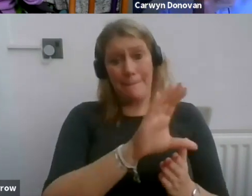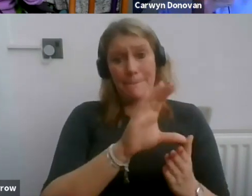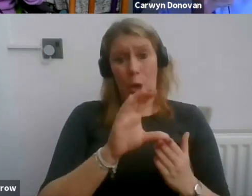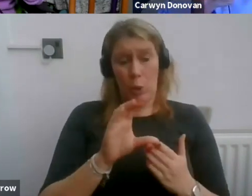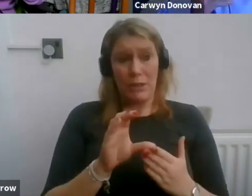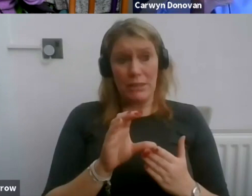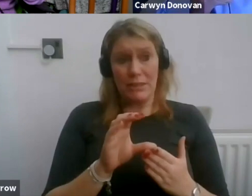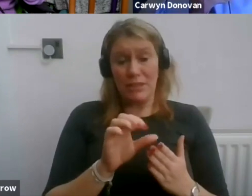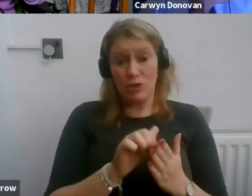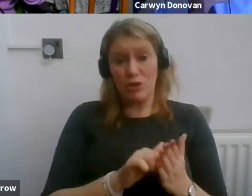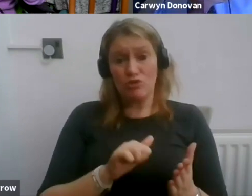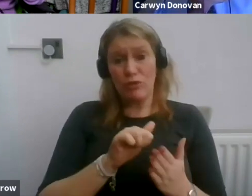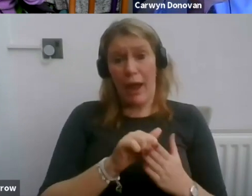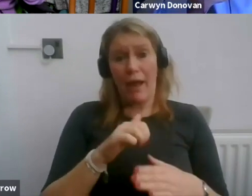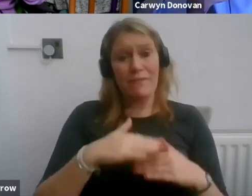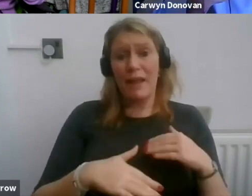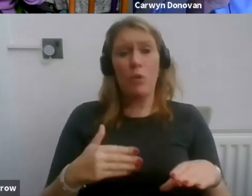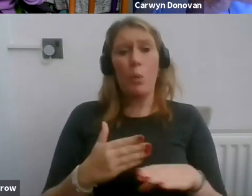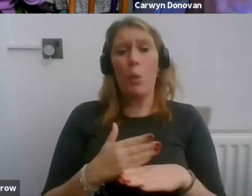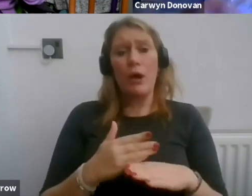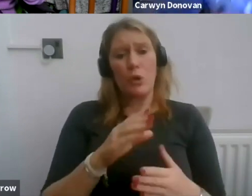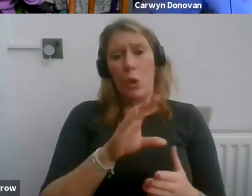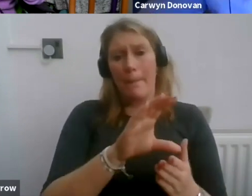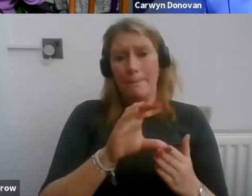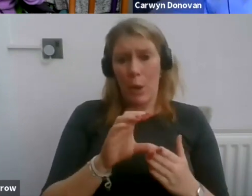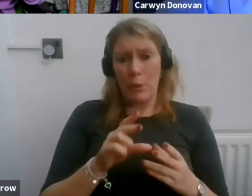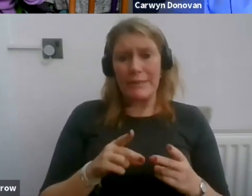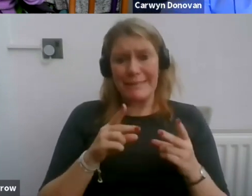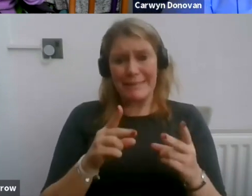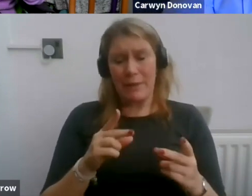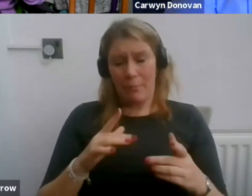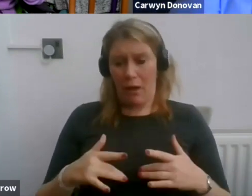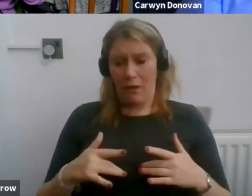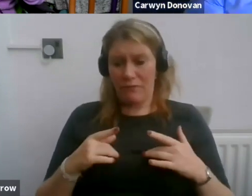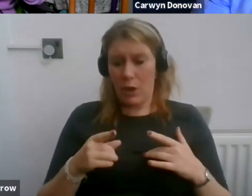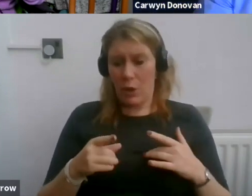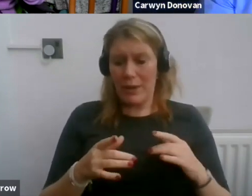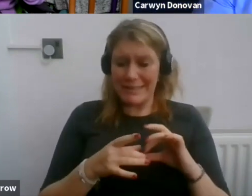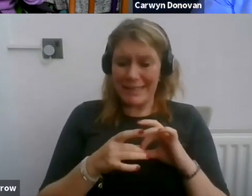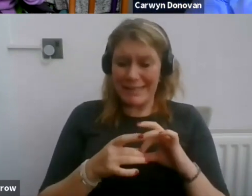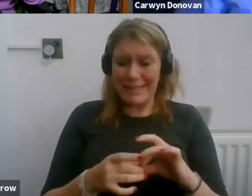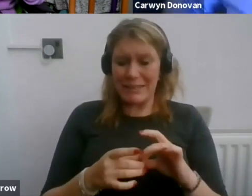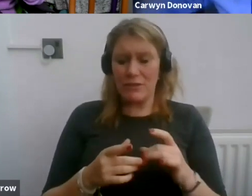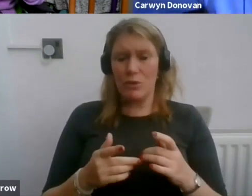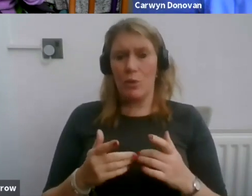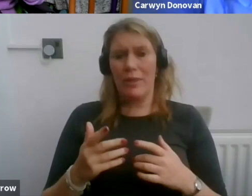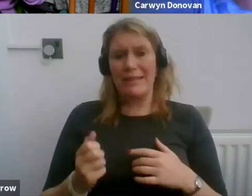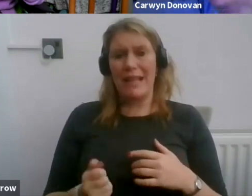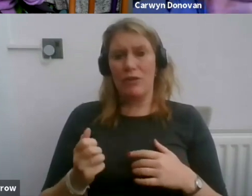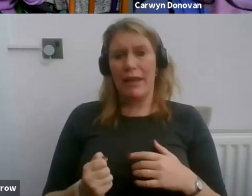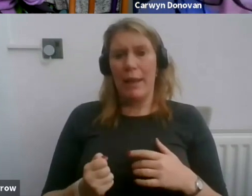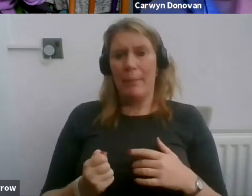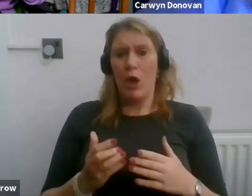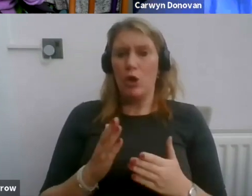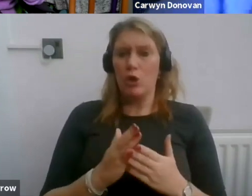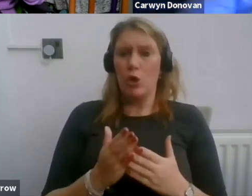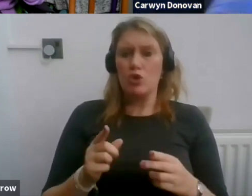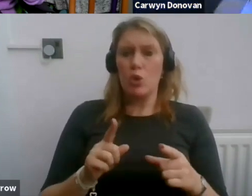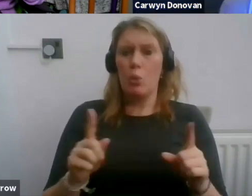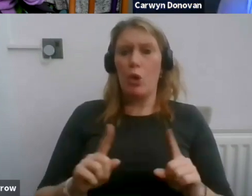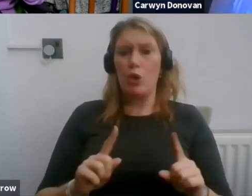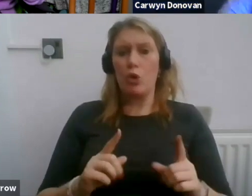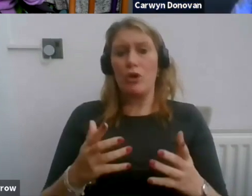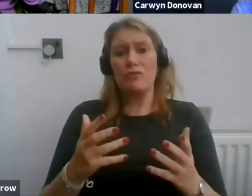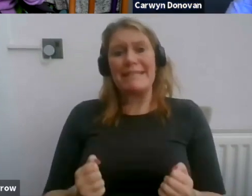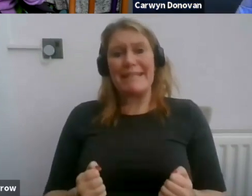never worked on a bonus system, but for those who do, really, it's part of the salary. It's just a part of the salary that you're not quite sure you're going to get, but